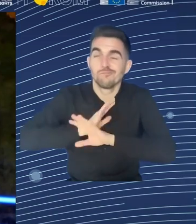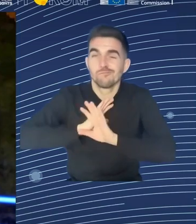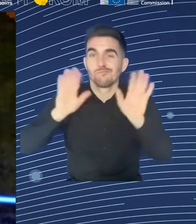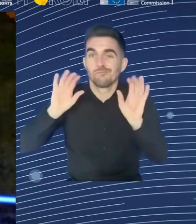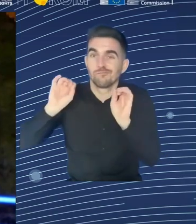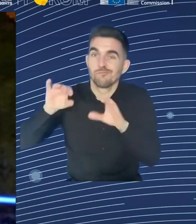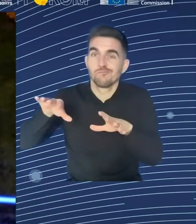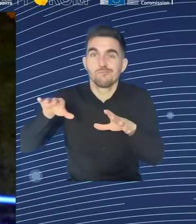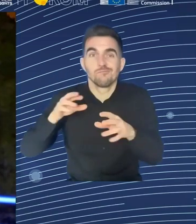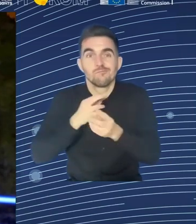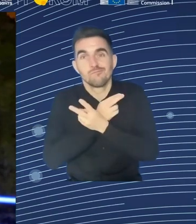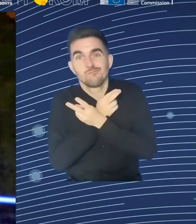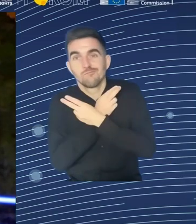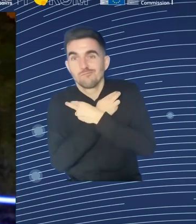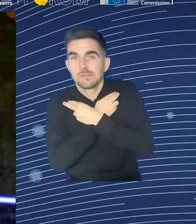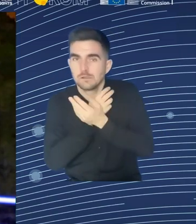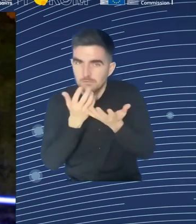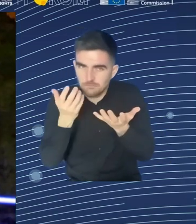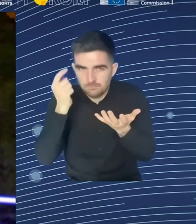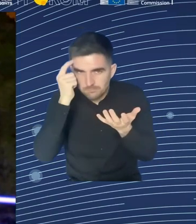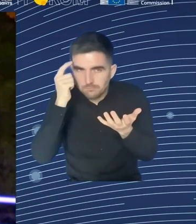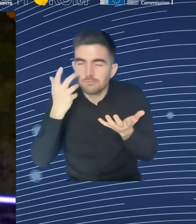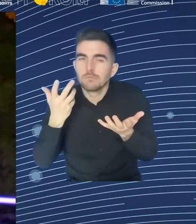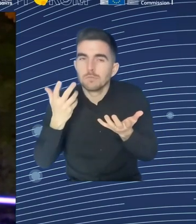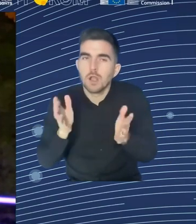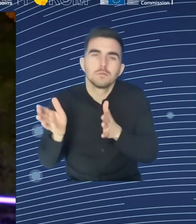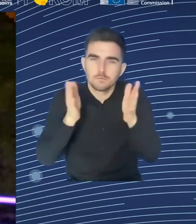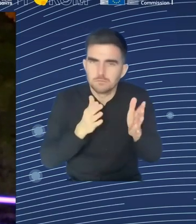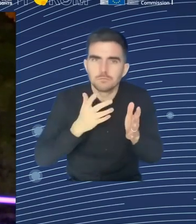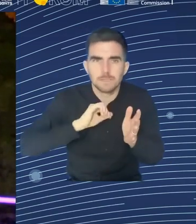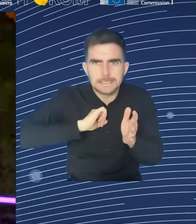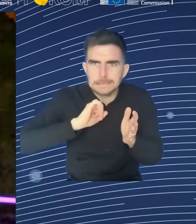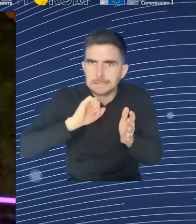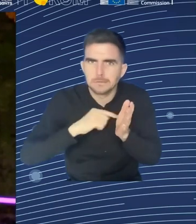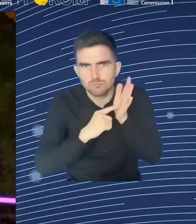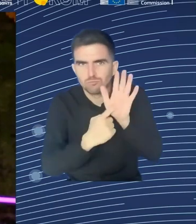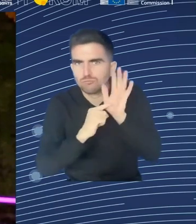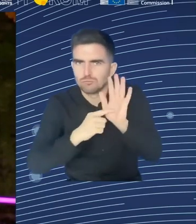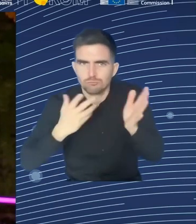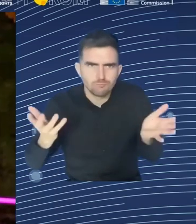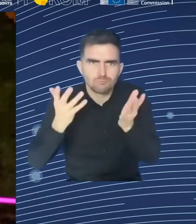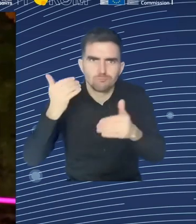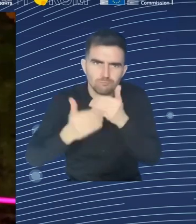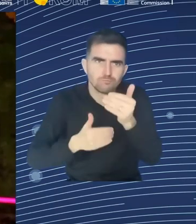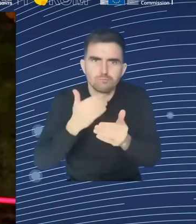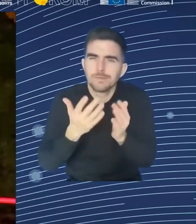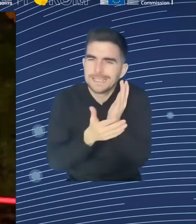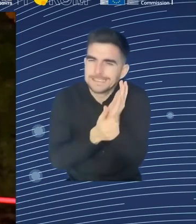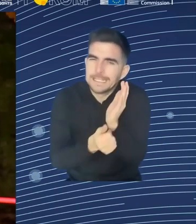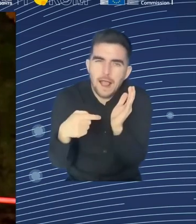about the impact of artificial intelligence. Because it is true in principle, it could mitigate